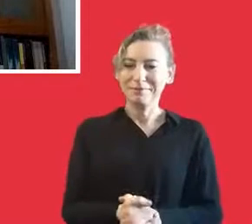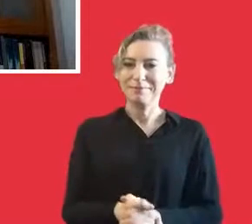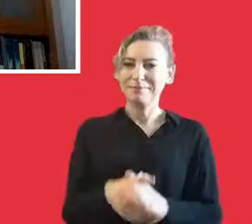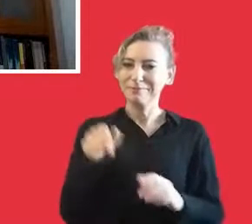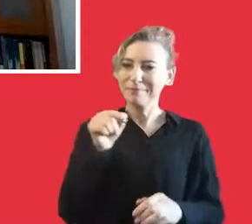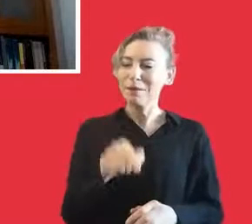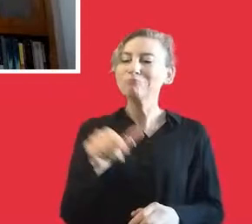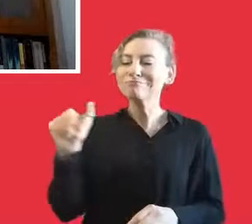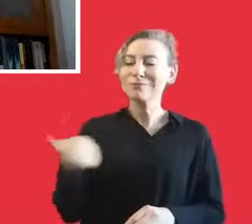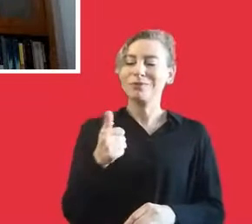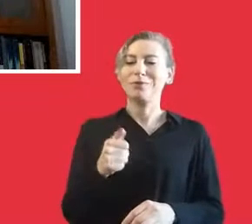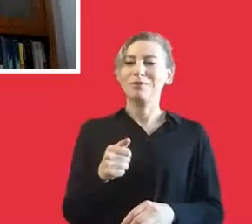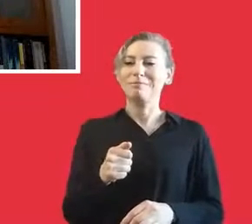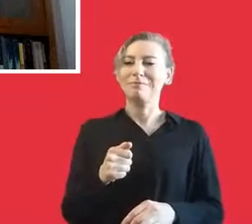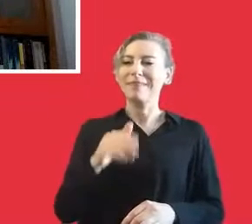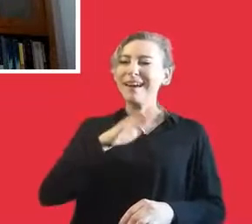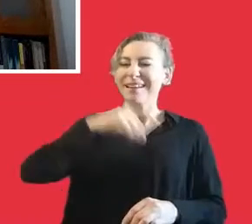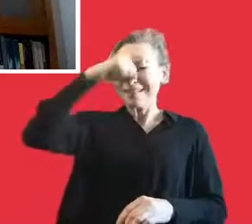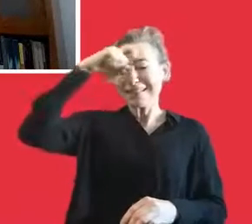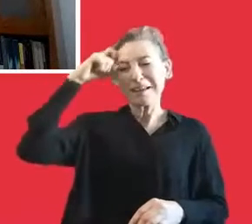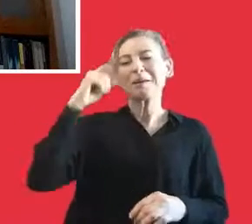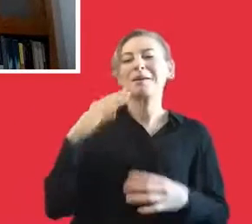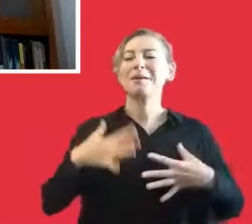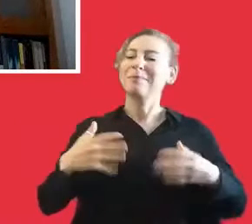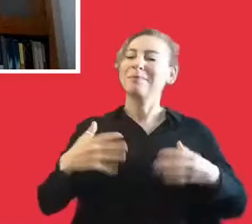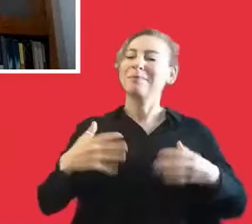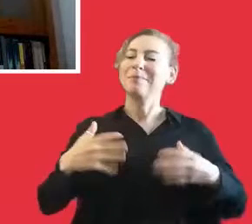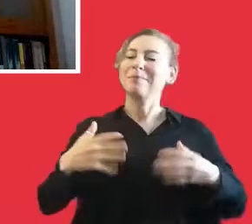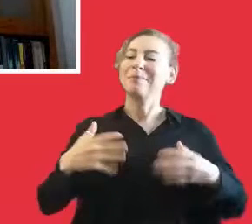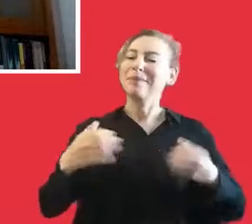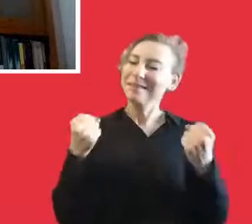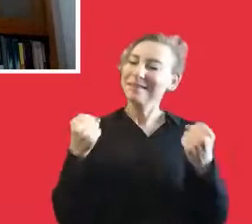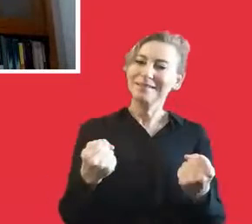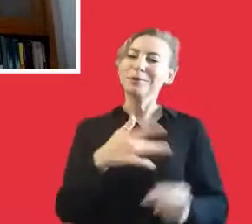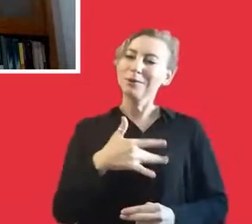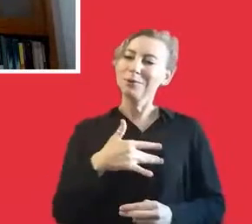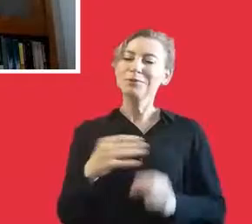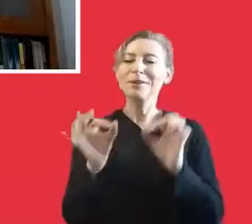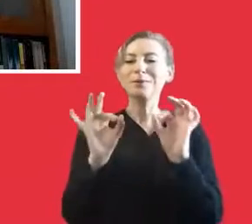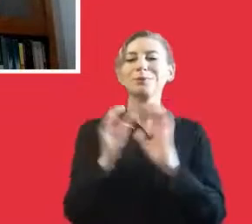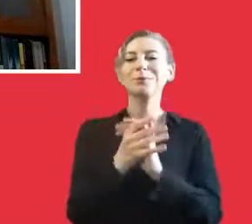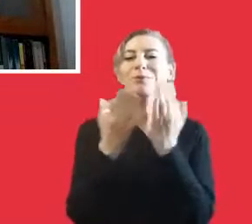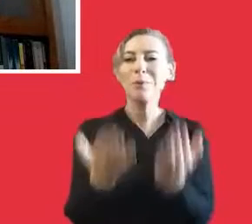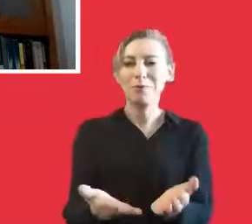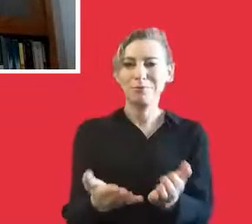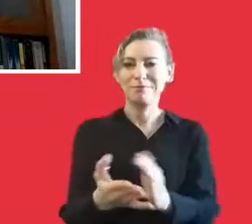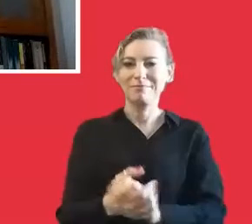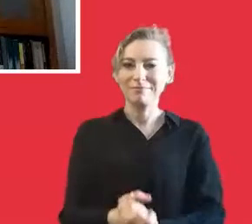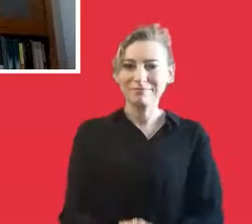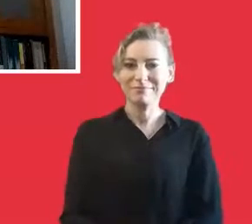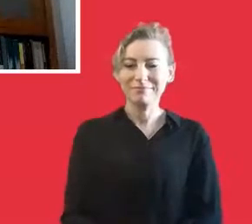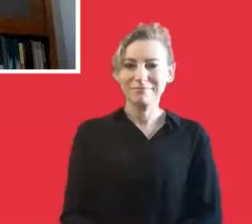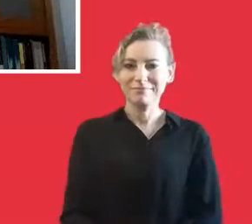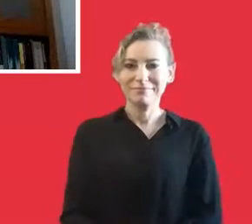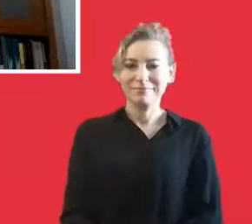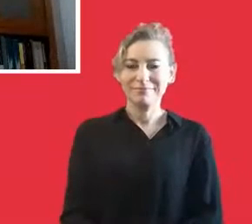this amazing meeting. And thank you a lot. And I hope that this International Volunteers Days will be